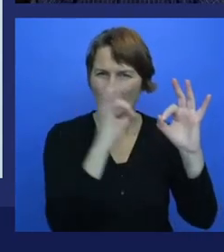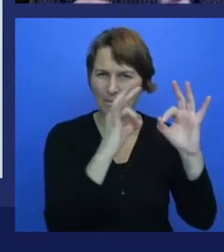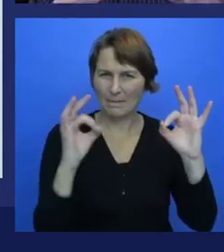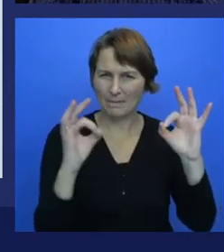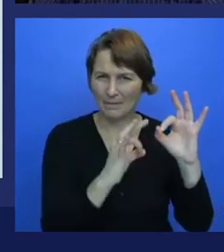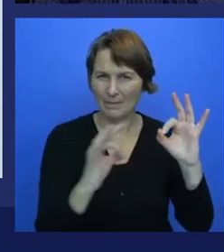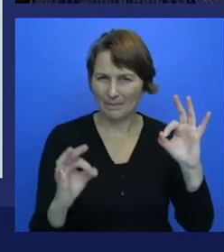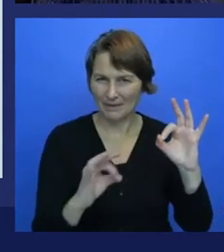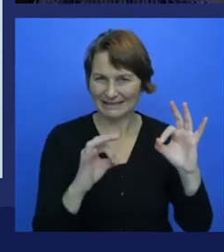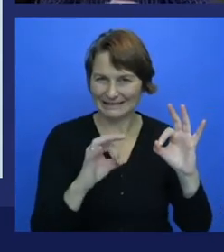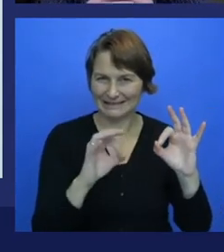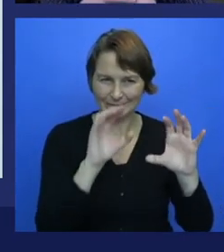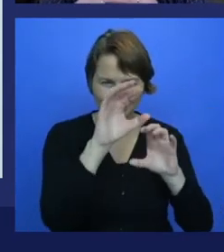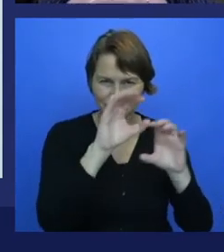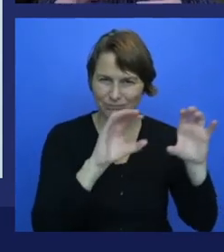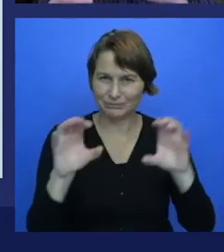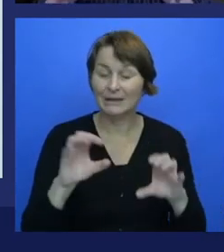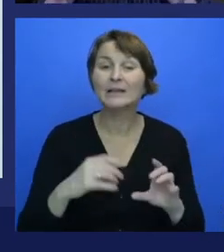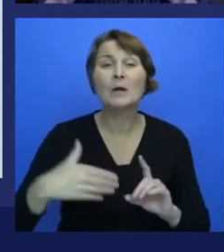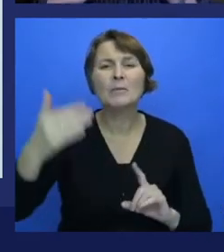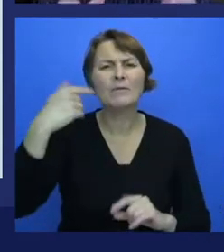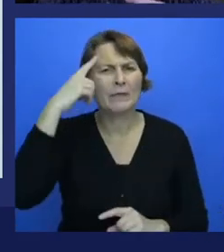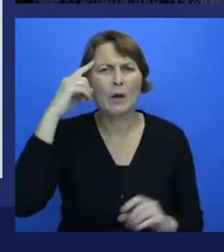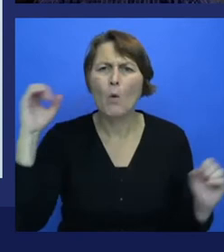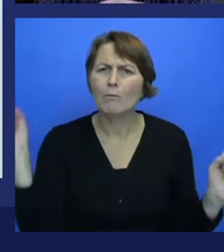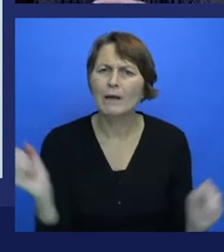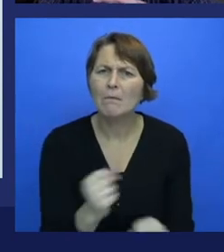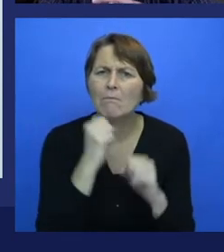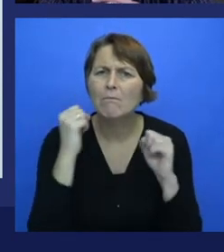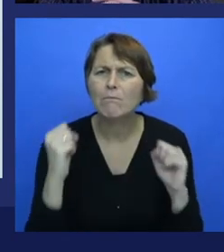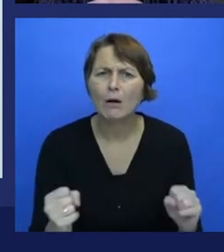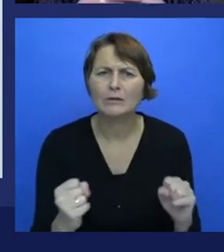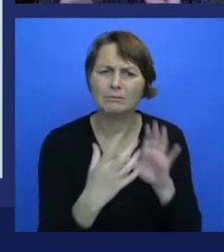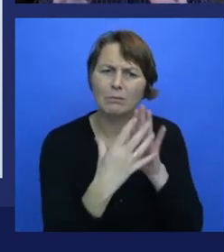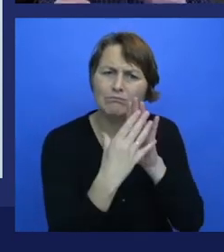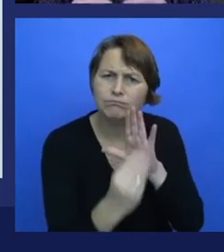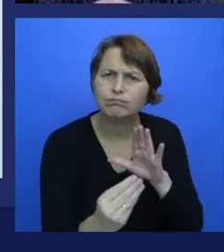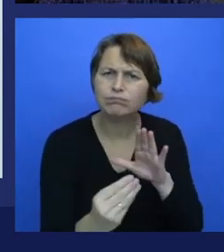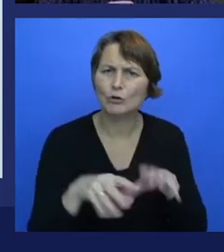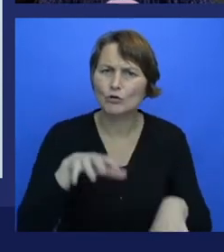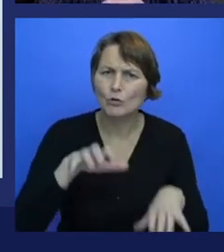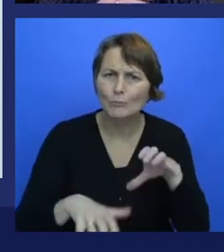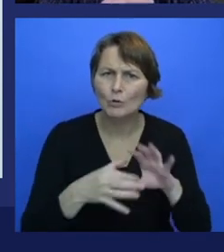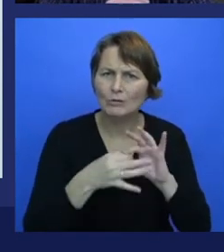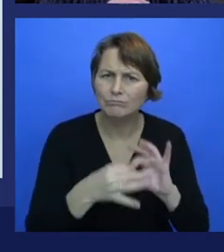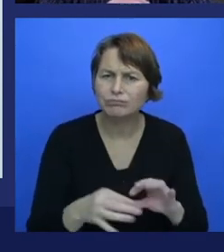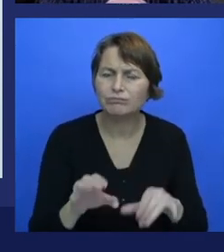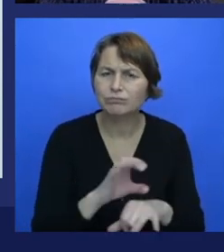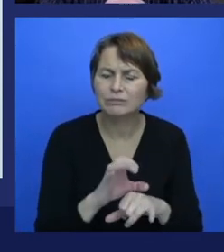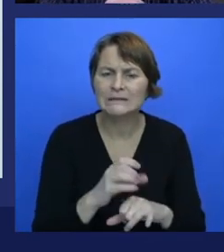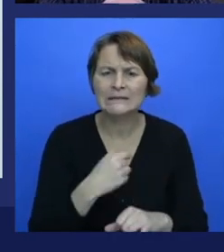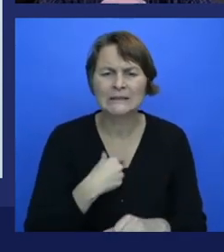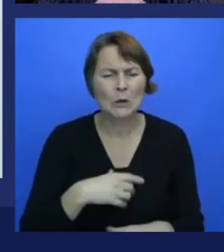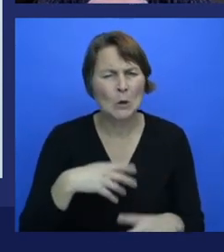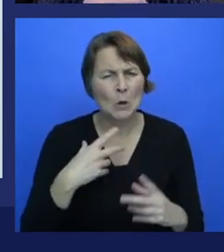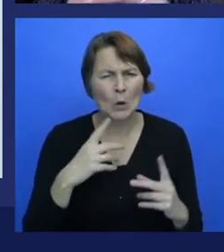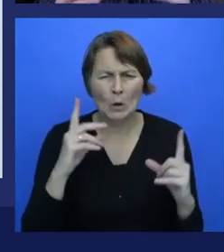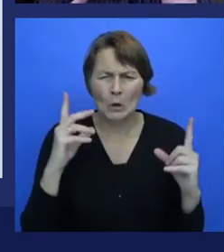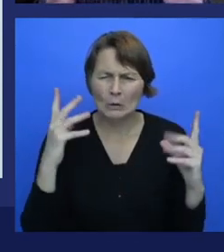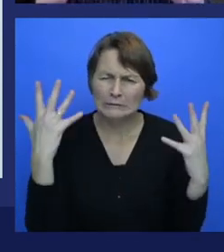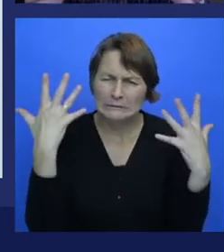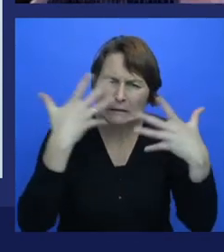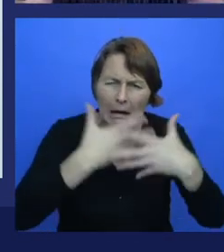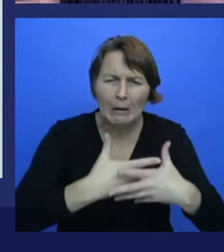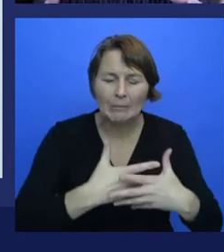model. The 19 by 19 grid games are deeply cerebral, very complex games. You